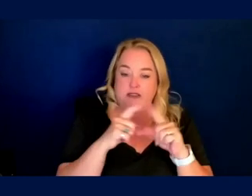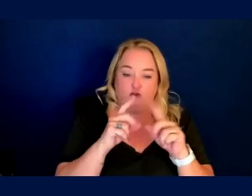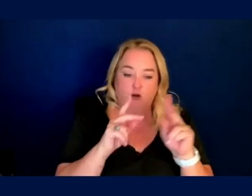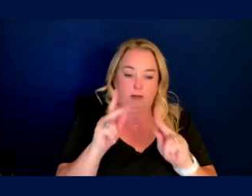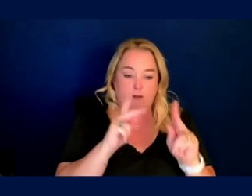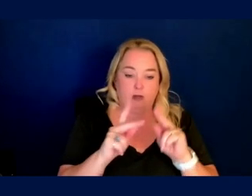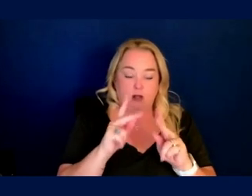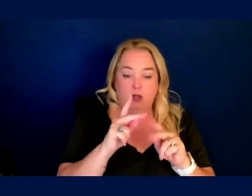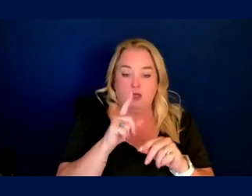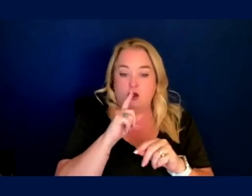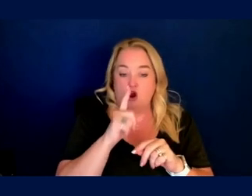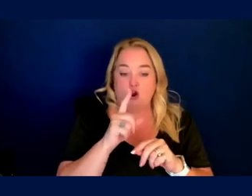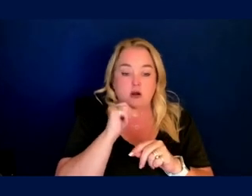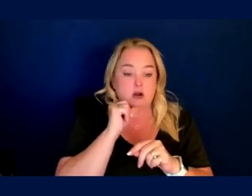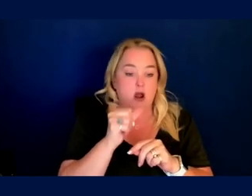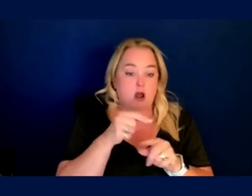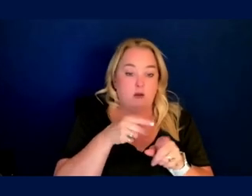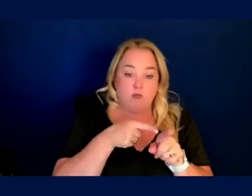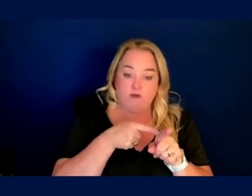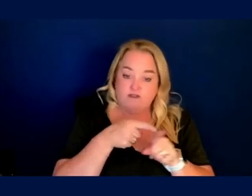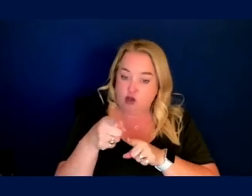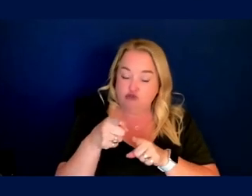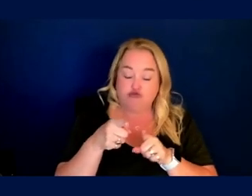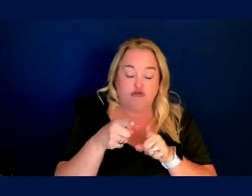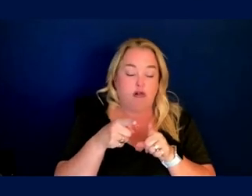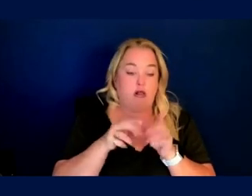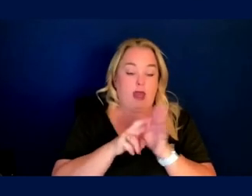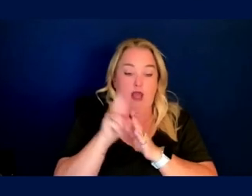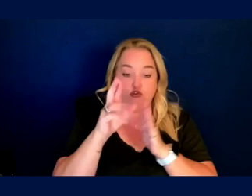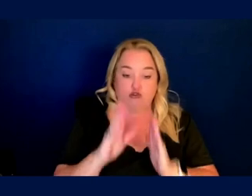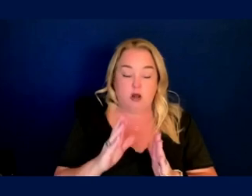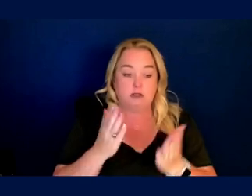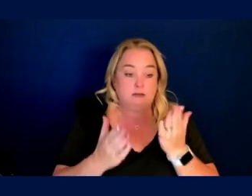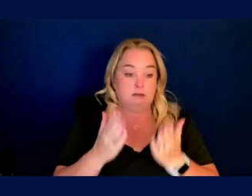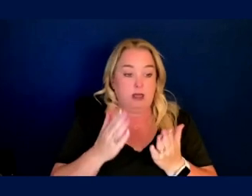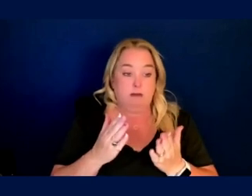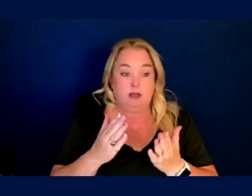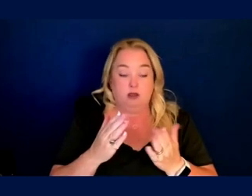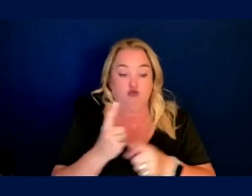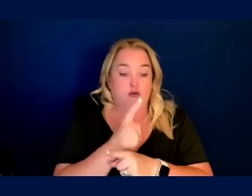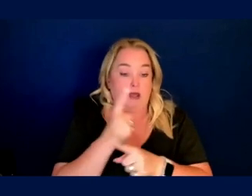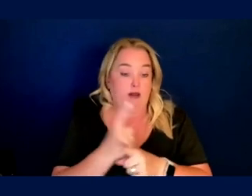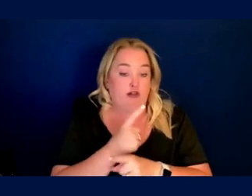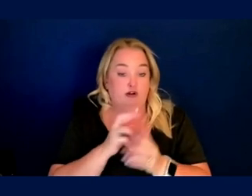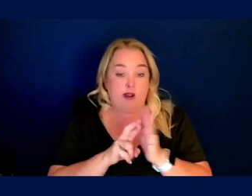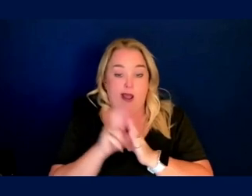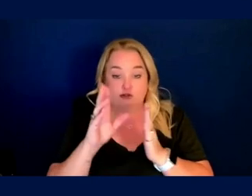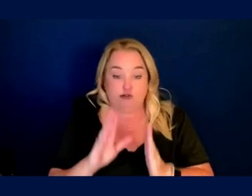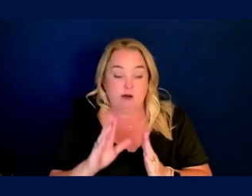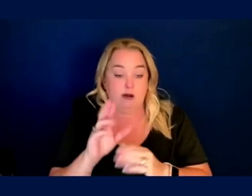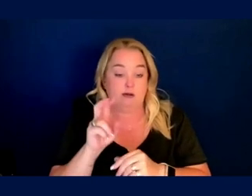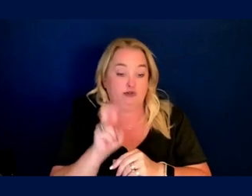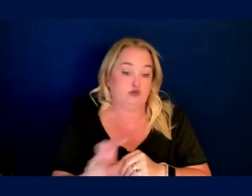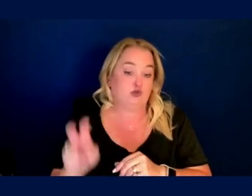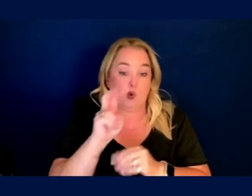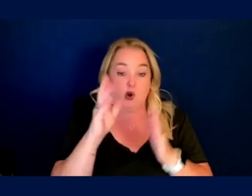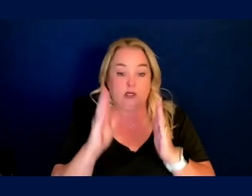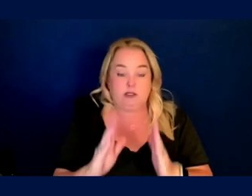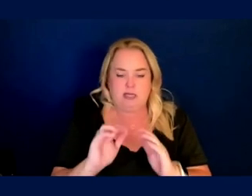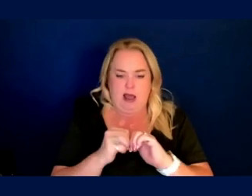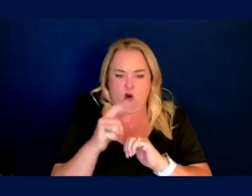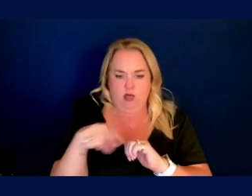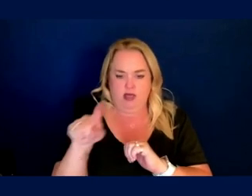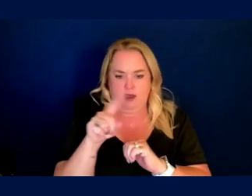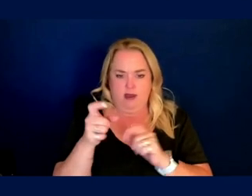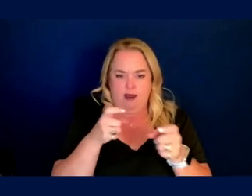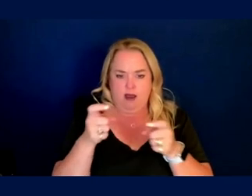professional astronauts of any type. They're civilian astronauts, they're tourists, right? How do they handle the